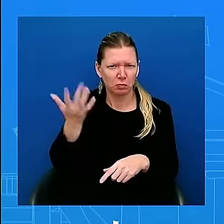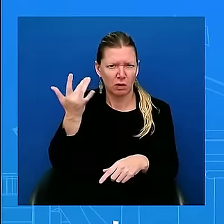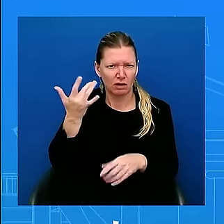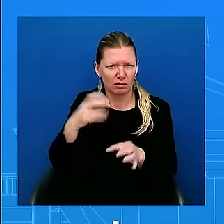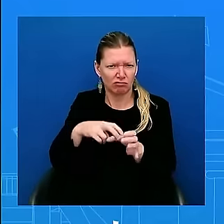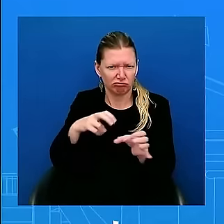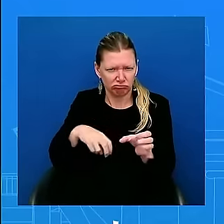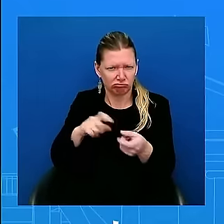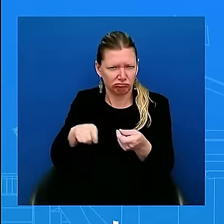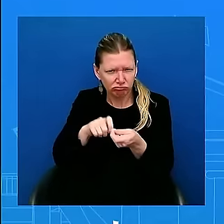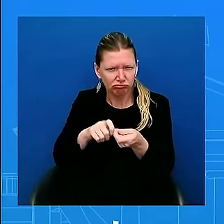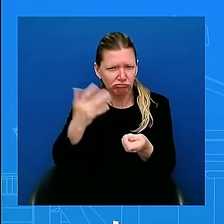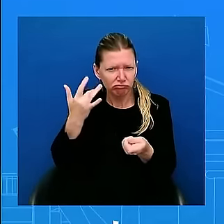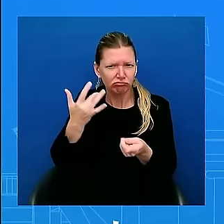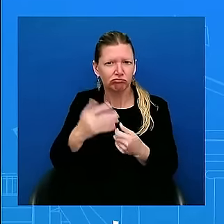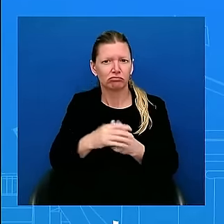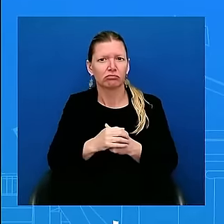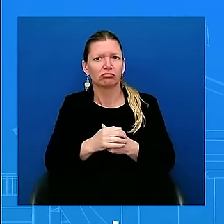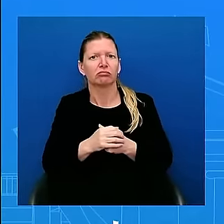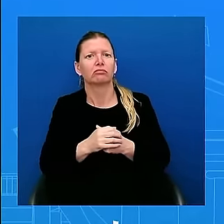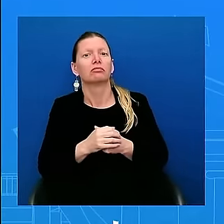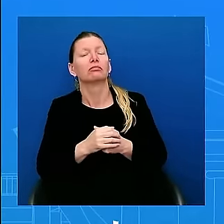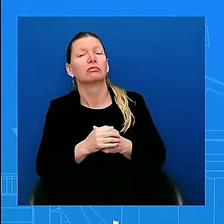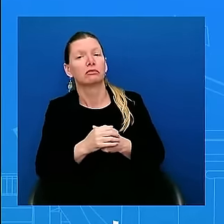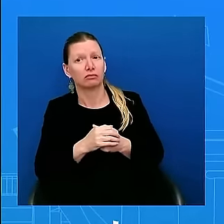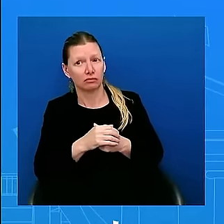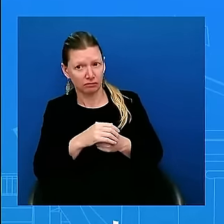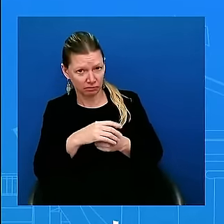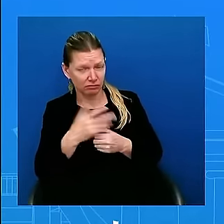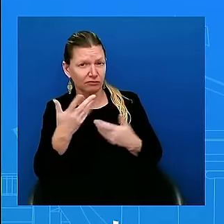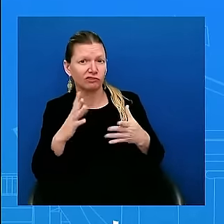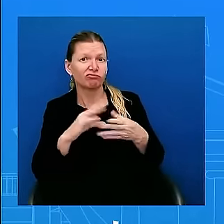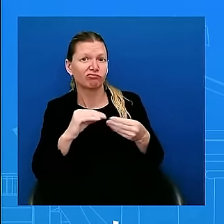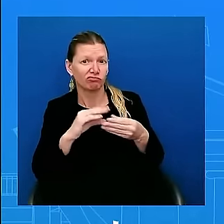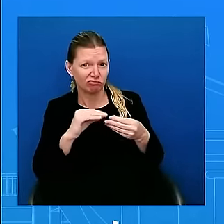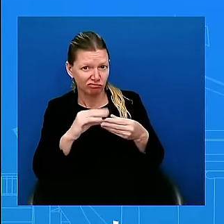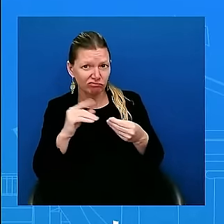he also said the next sentence was to unite, is also to unite the nation.